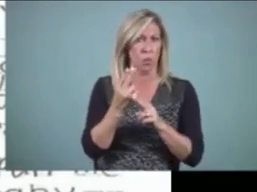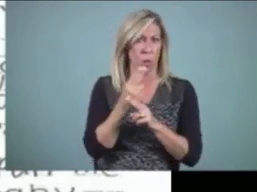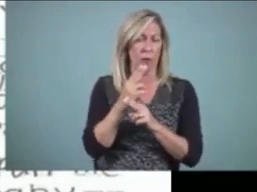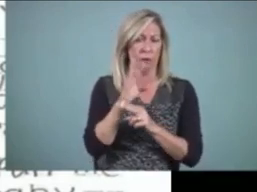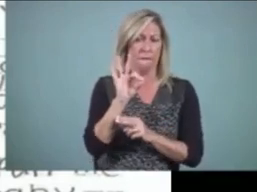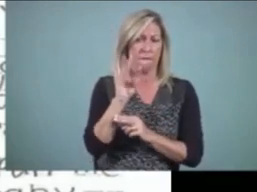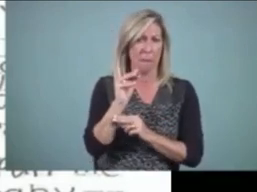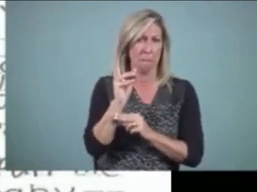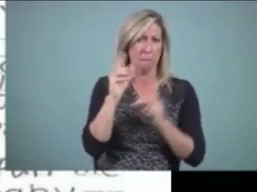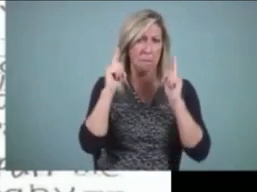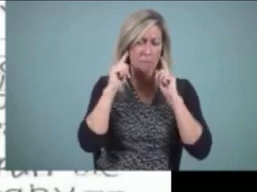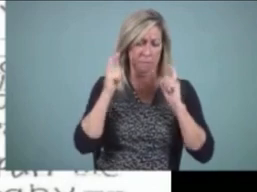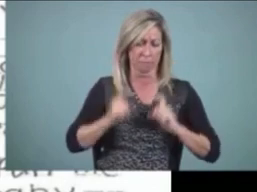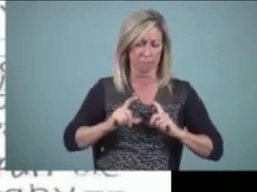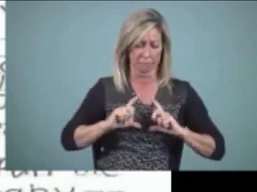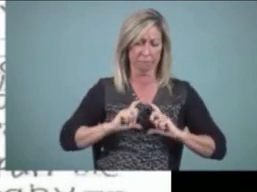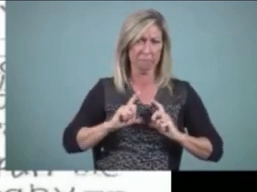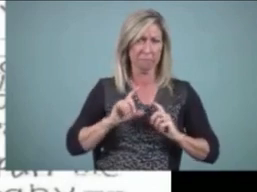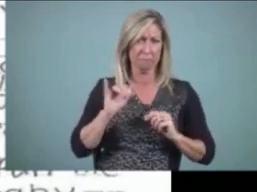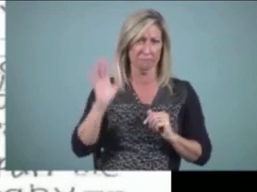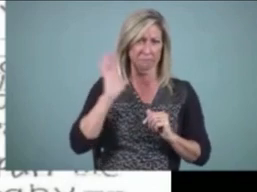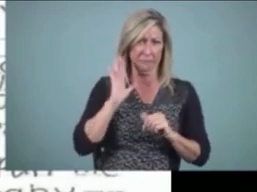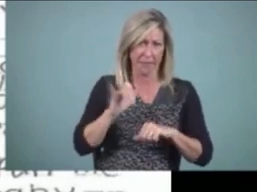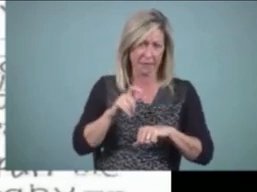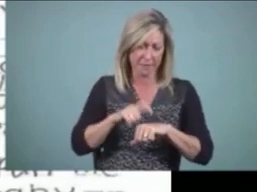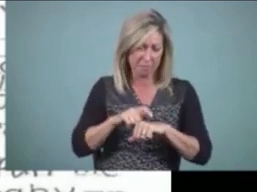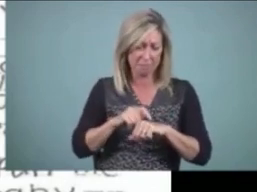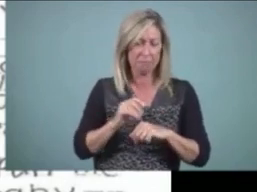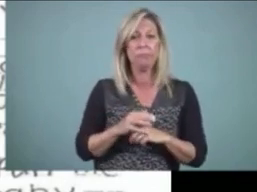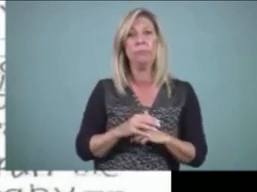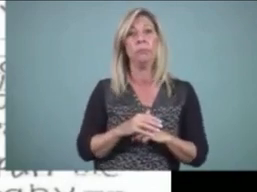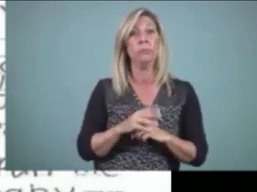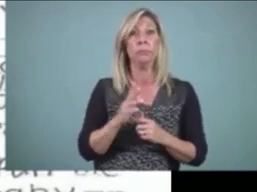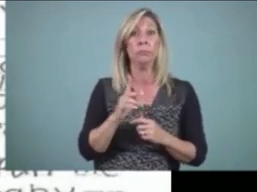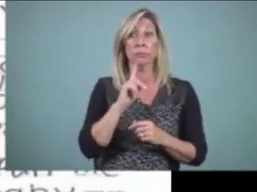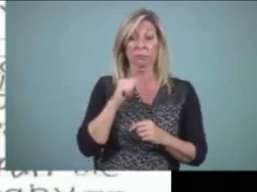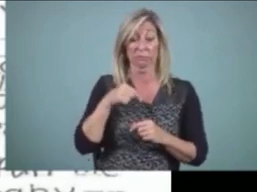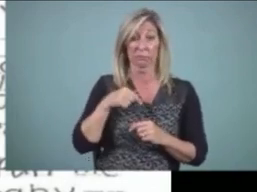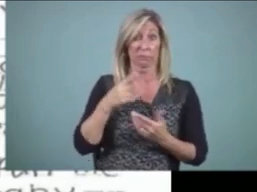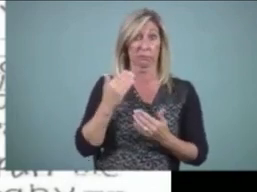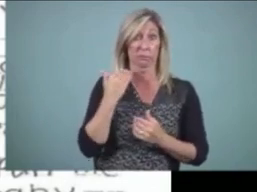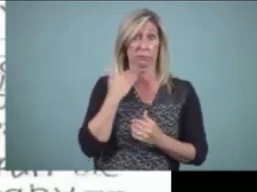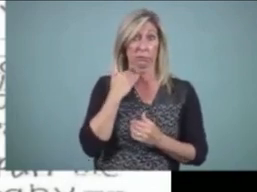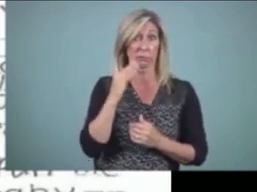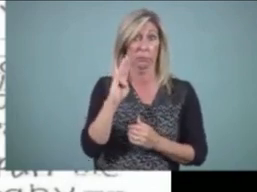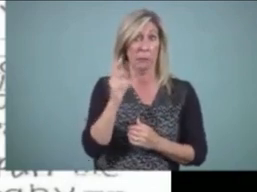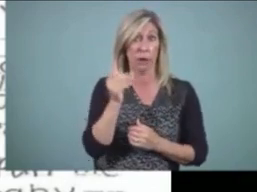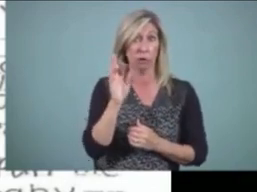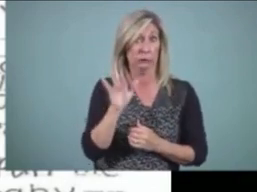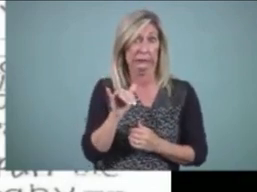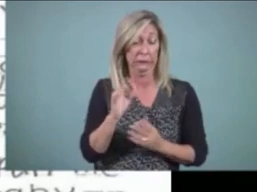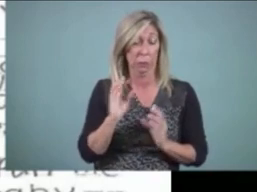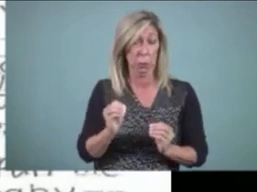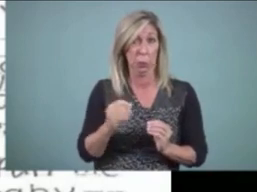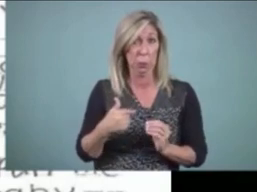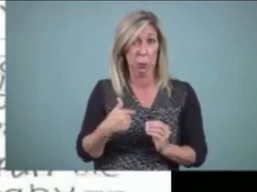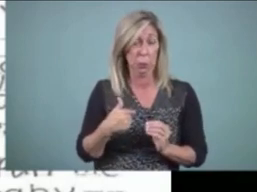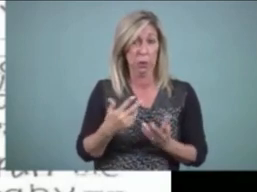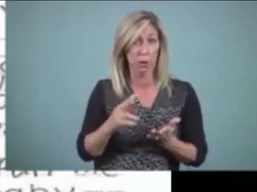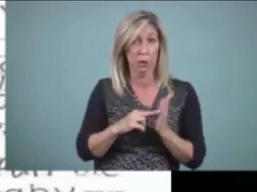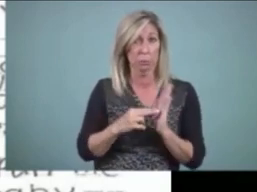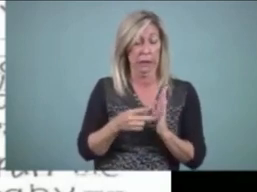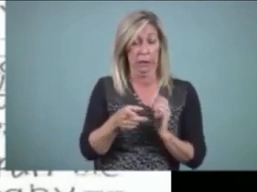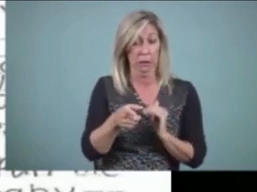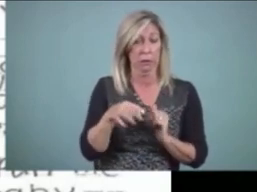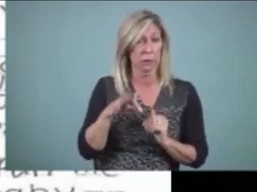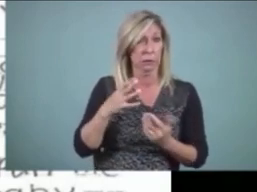system of the day. But actually, it doesn't even have any batteries in it. She is, she did not benefit at all from